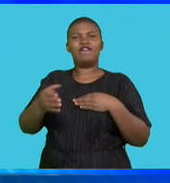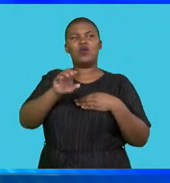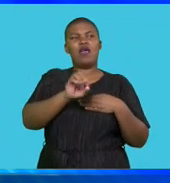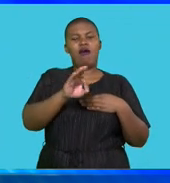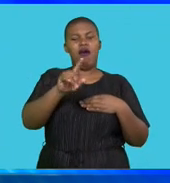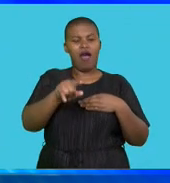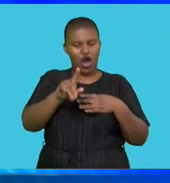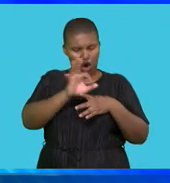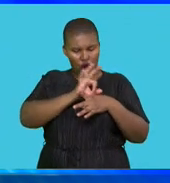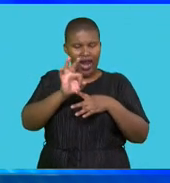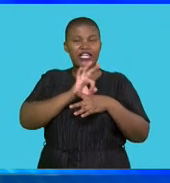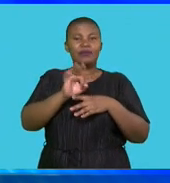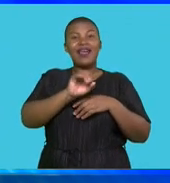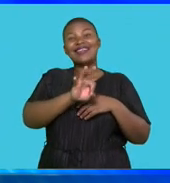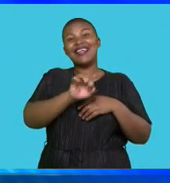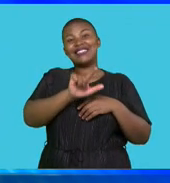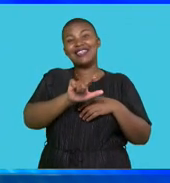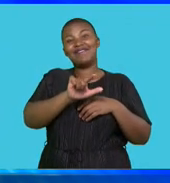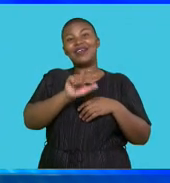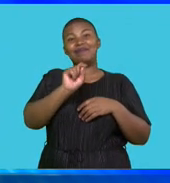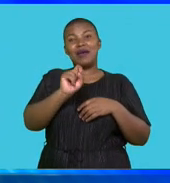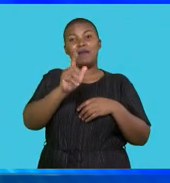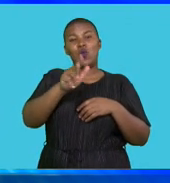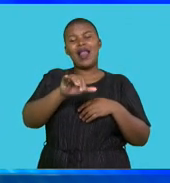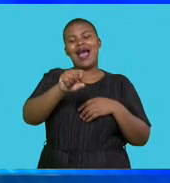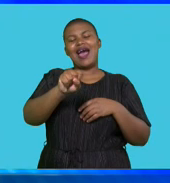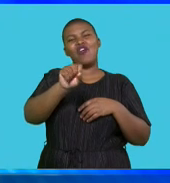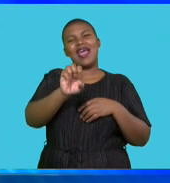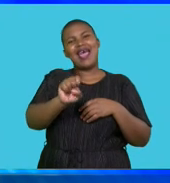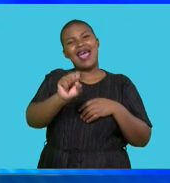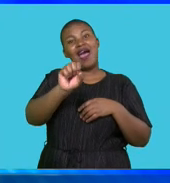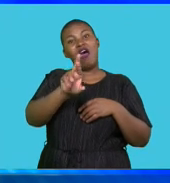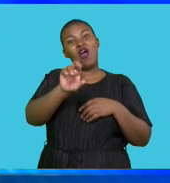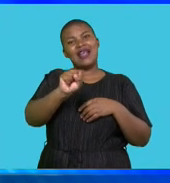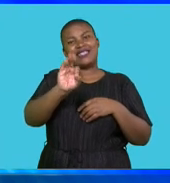arrangement and about $37 million under the RSF arrangement.